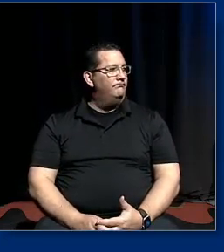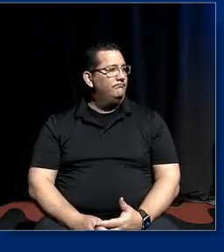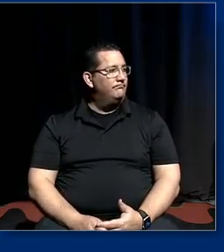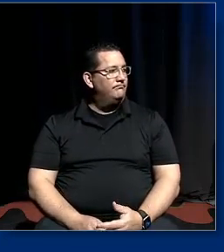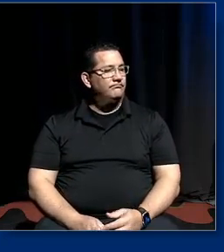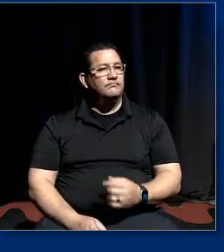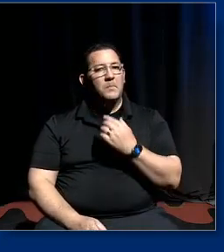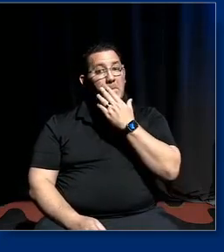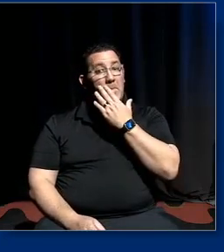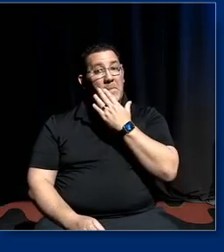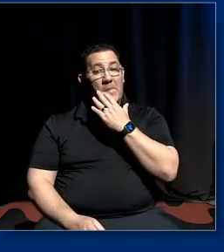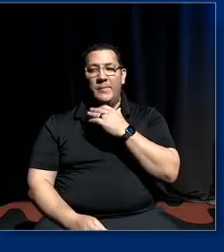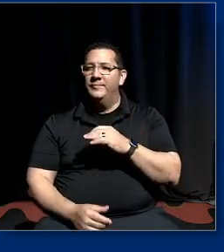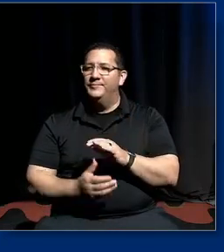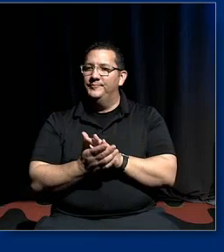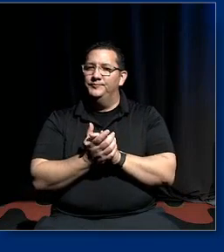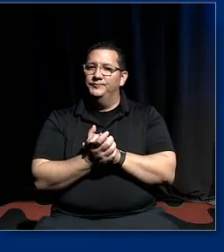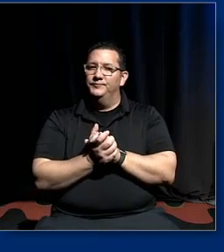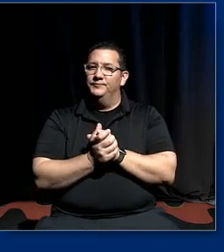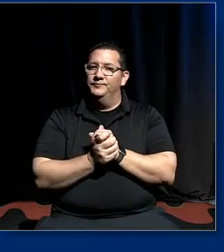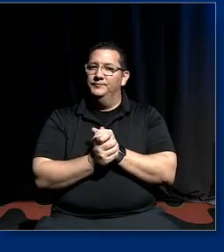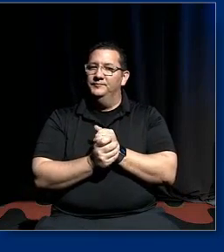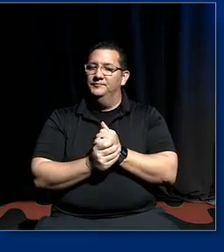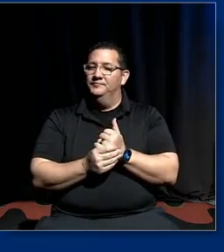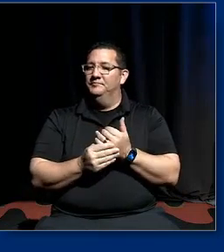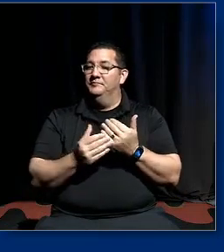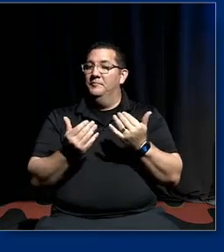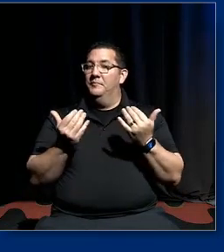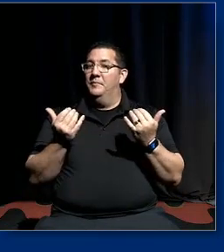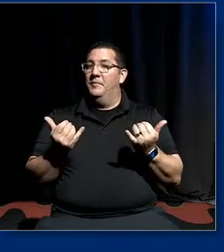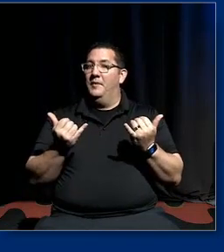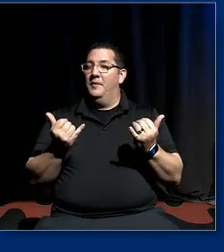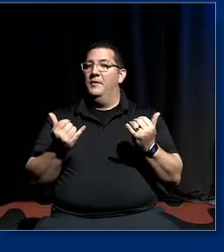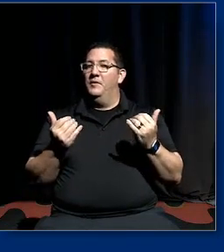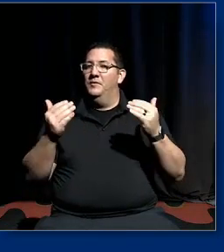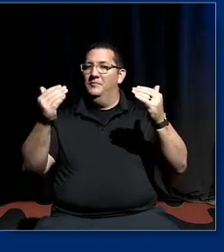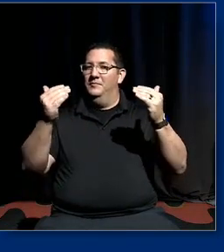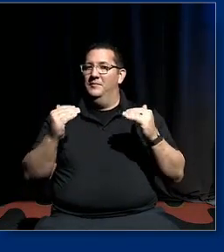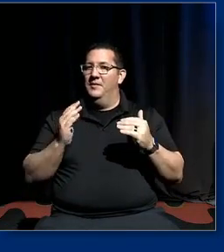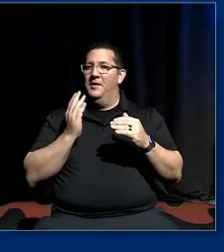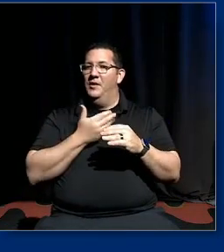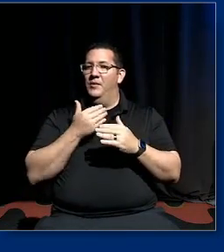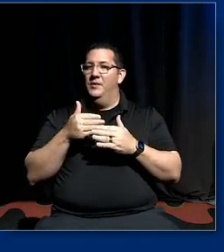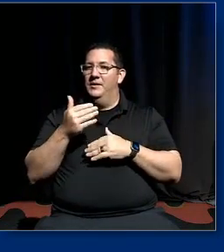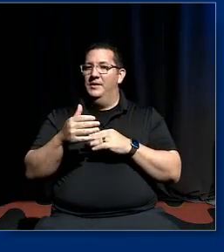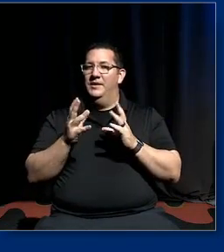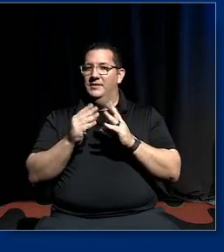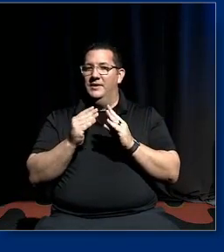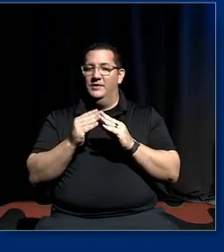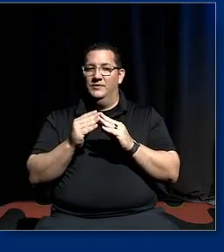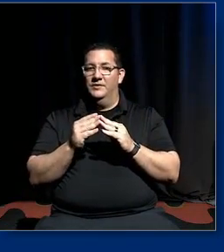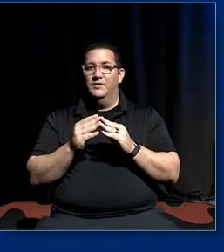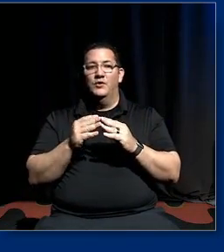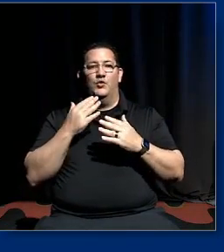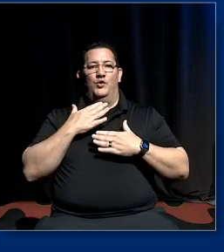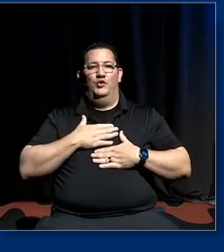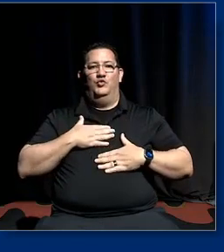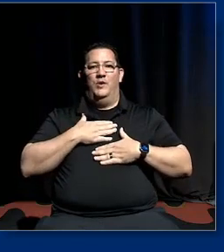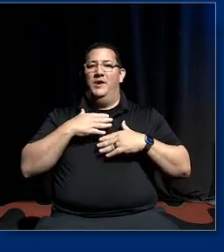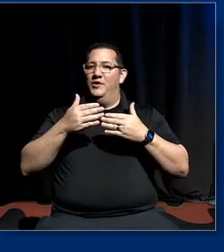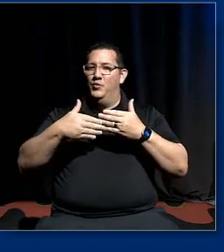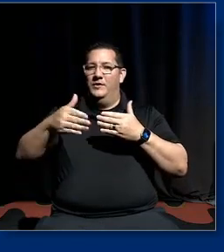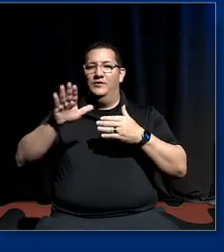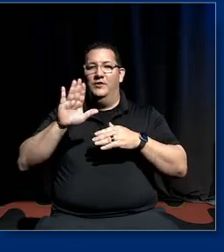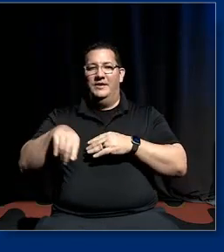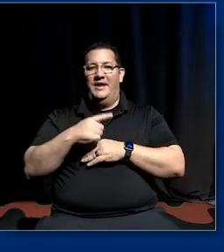and we are off to our next session yes ahead of time so enjoy the rest of the